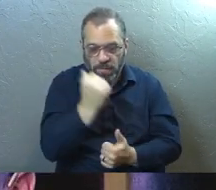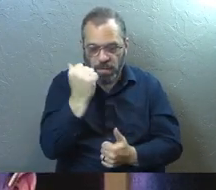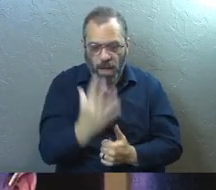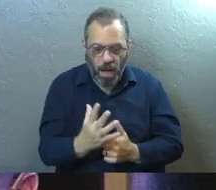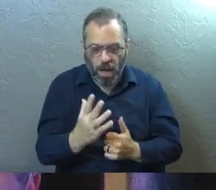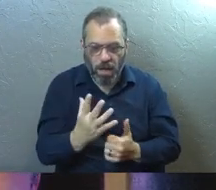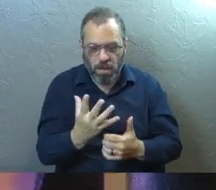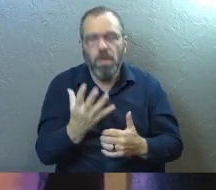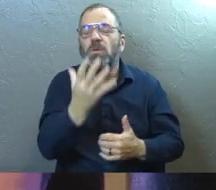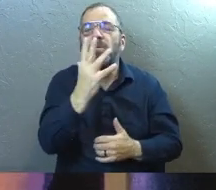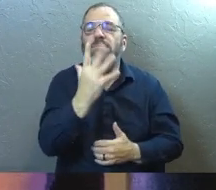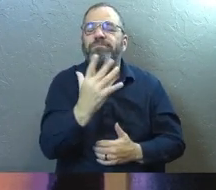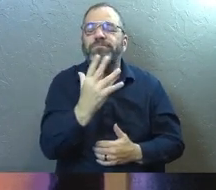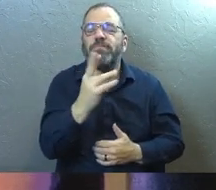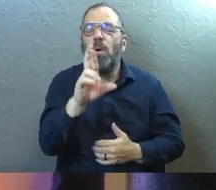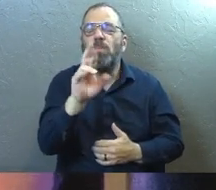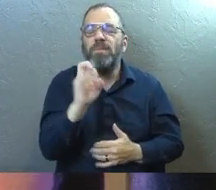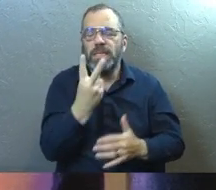Revelation two.